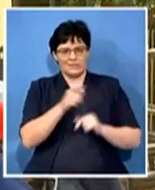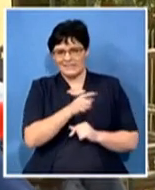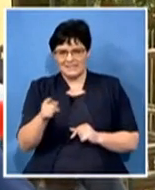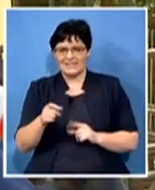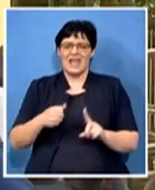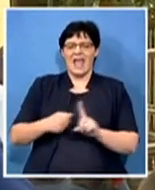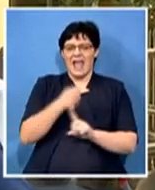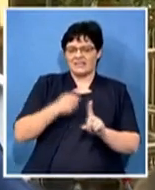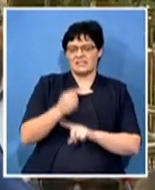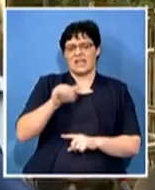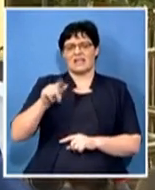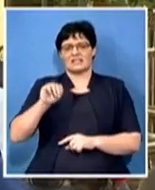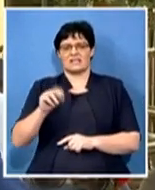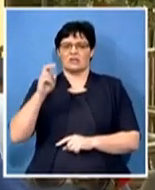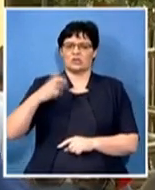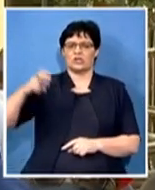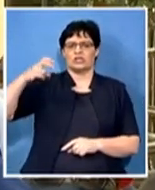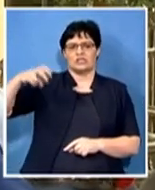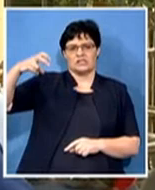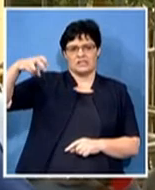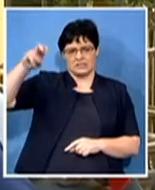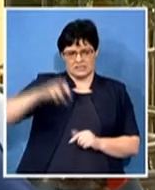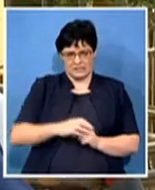we're actually saying enough is enough.